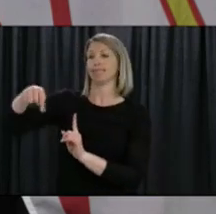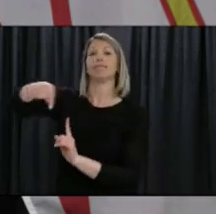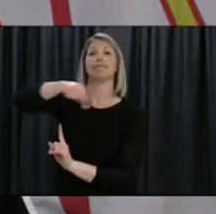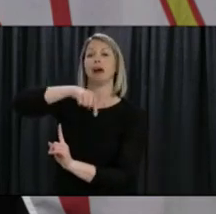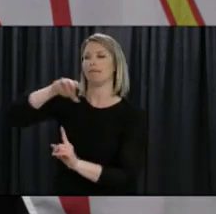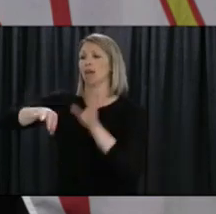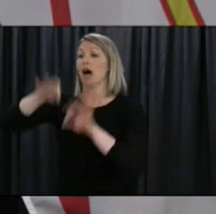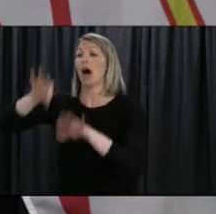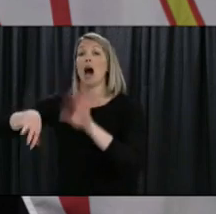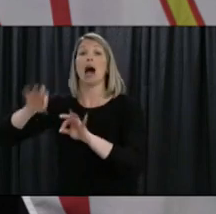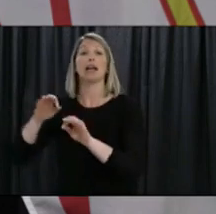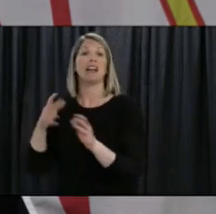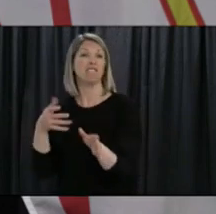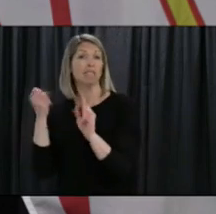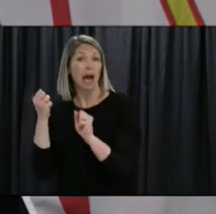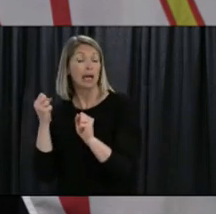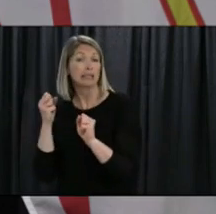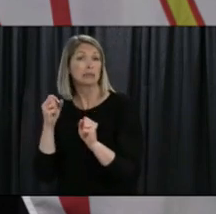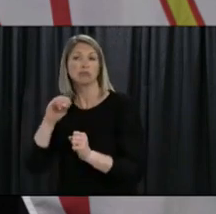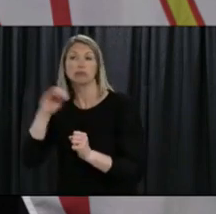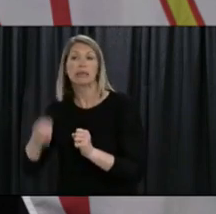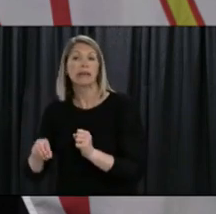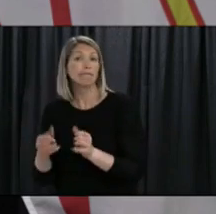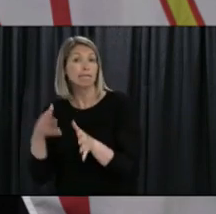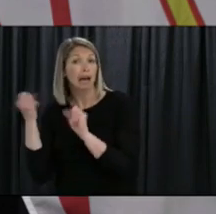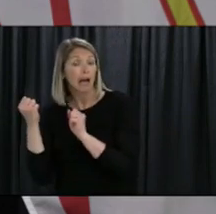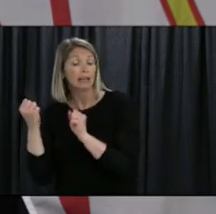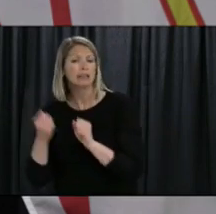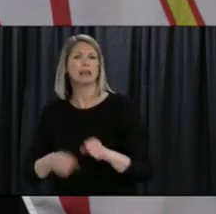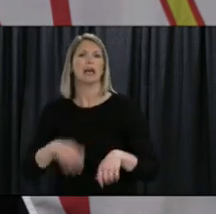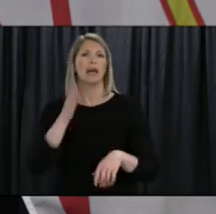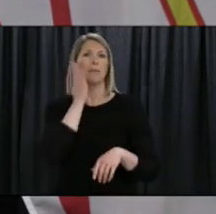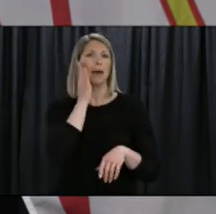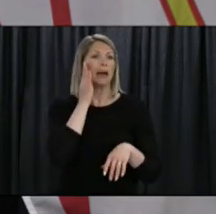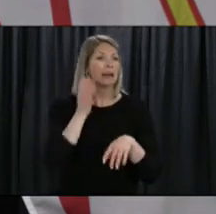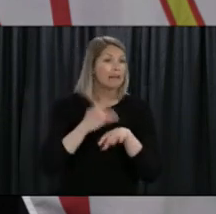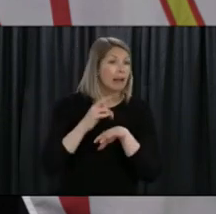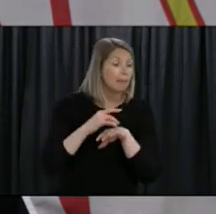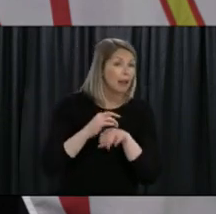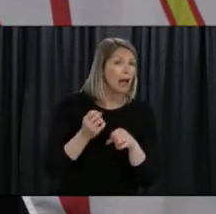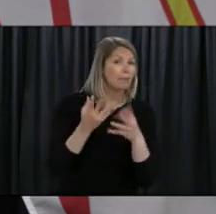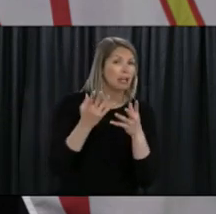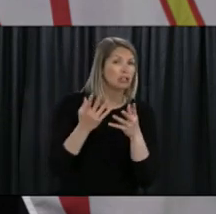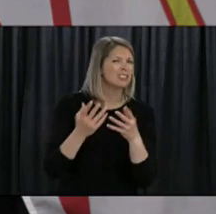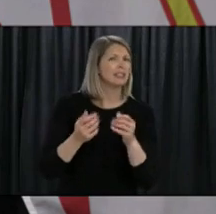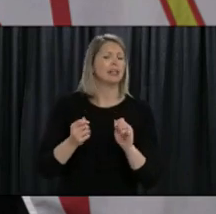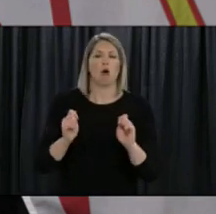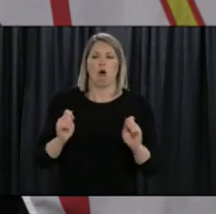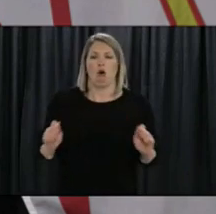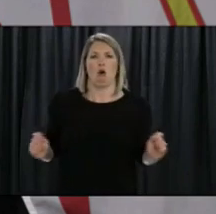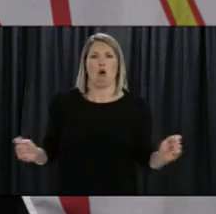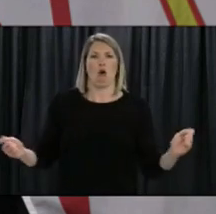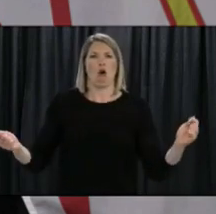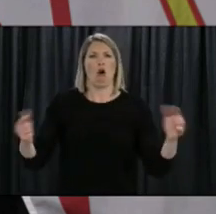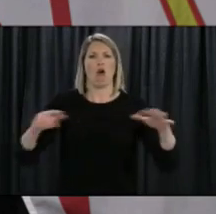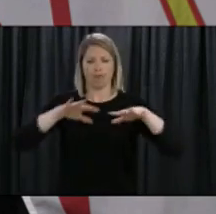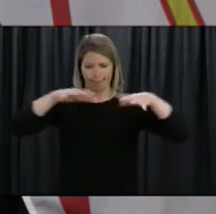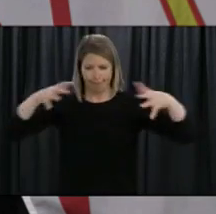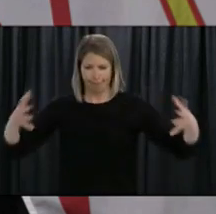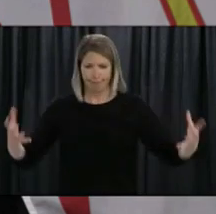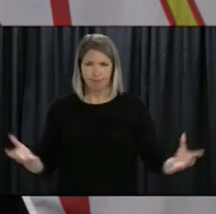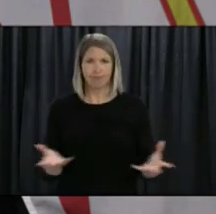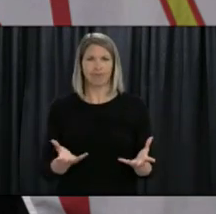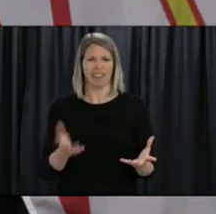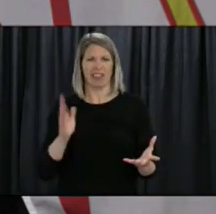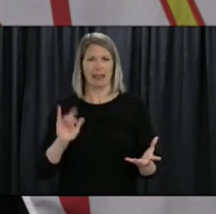what's our bed capacity what's our ICU capacity those sorts of things so all of those things go into making up our surveillance strategy